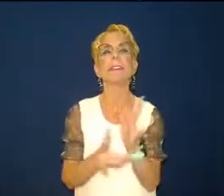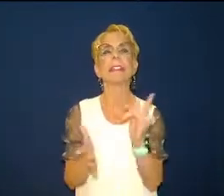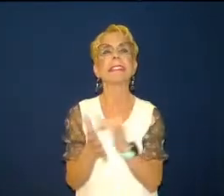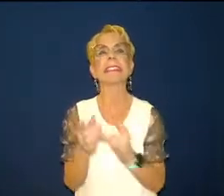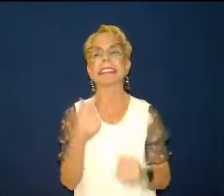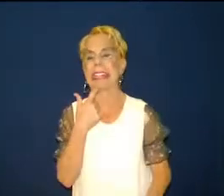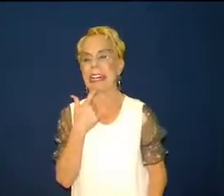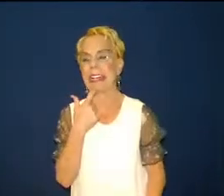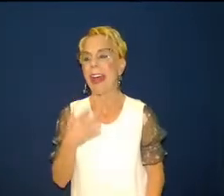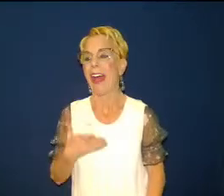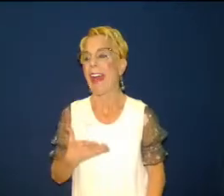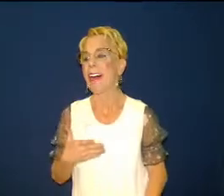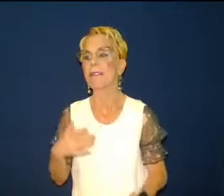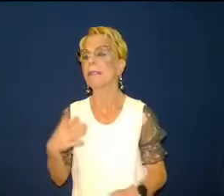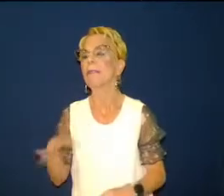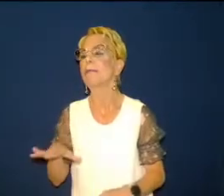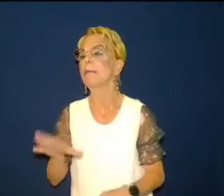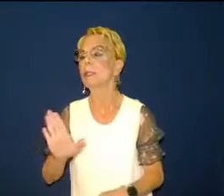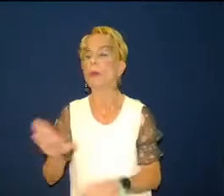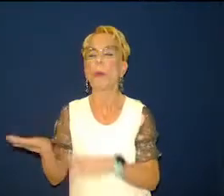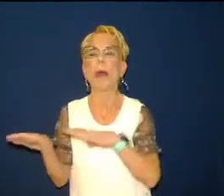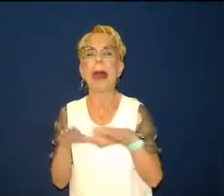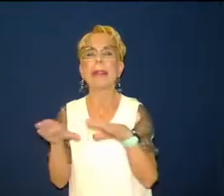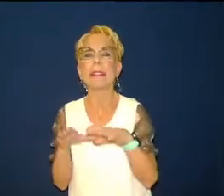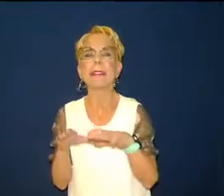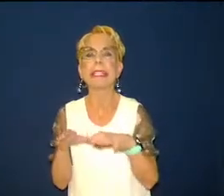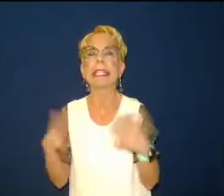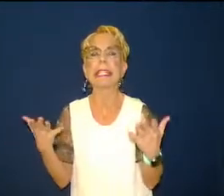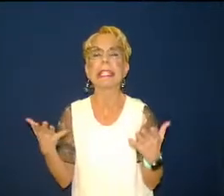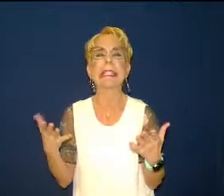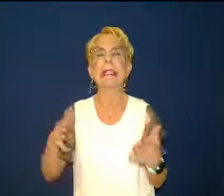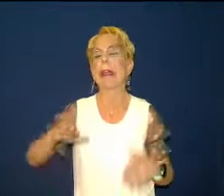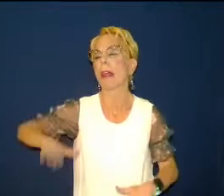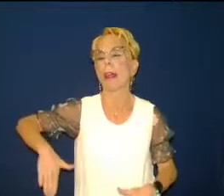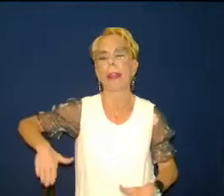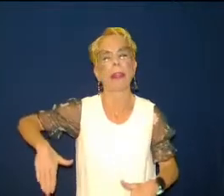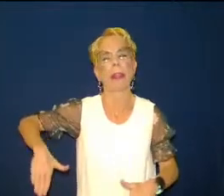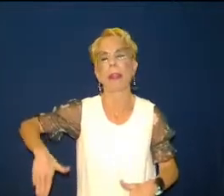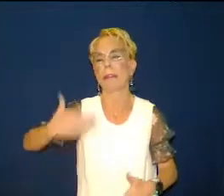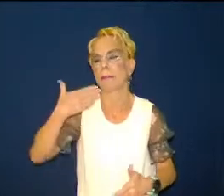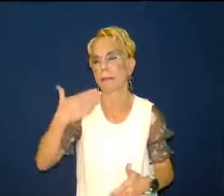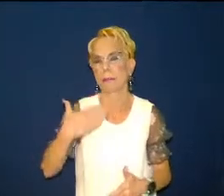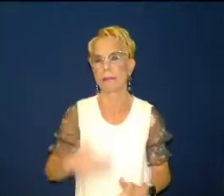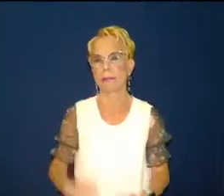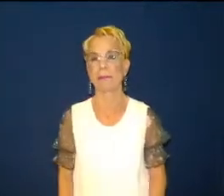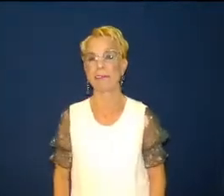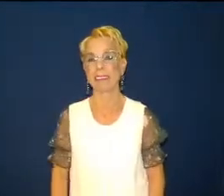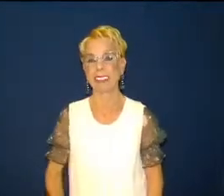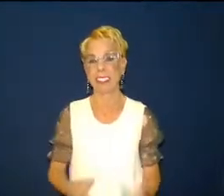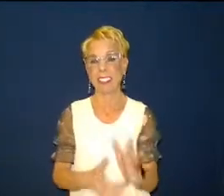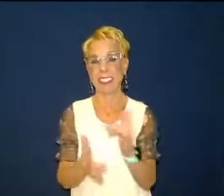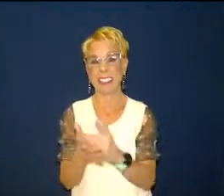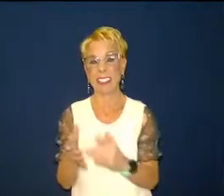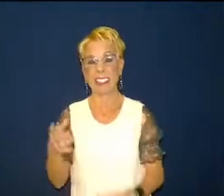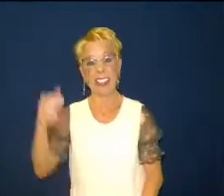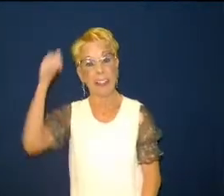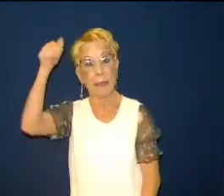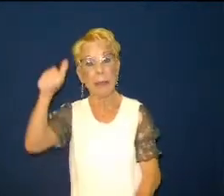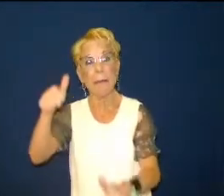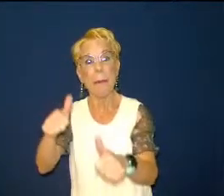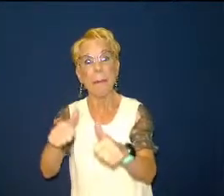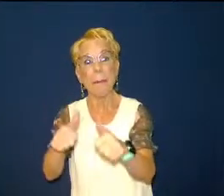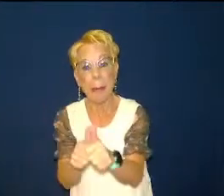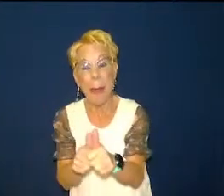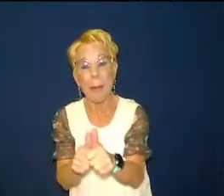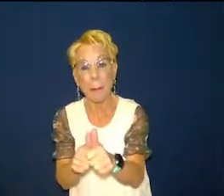in the sight of my god then he said remember therefore what you have received and heard hold it fast